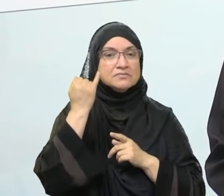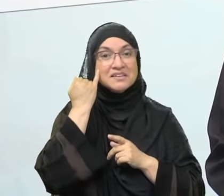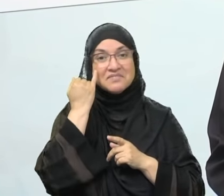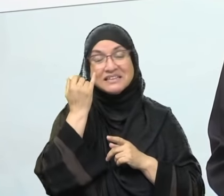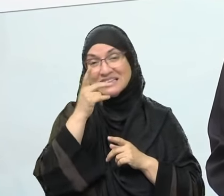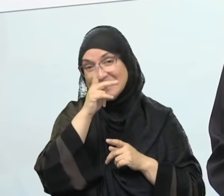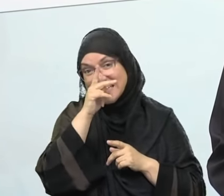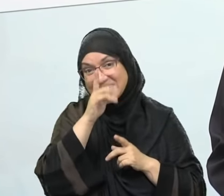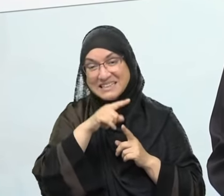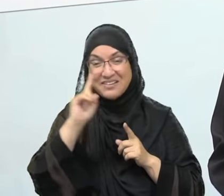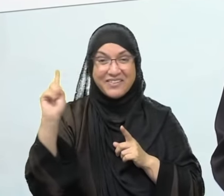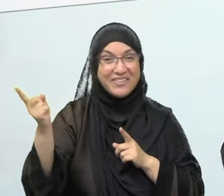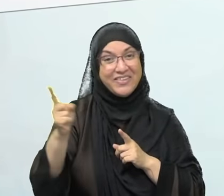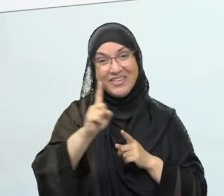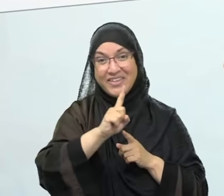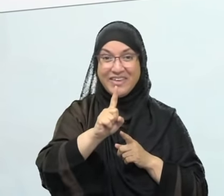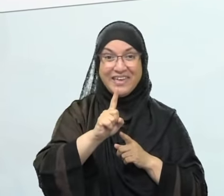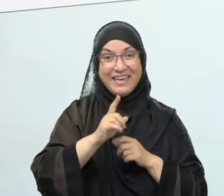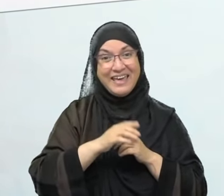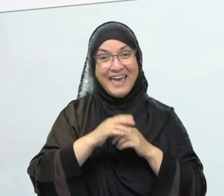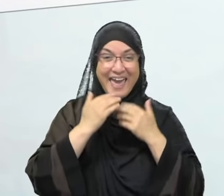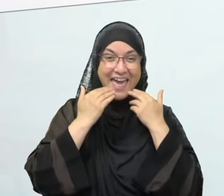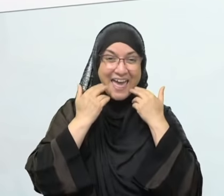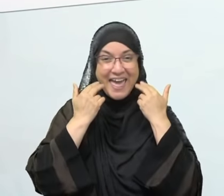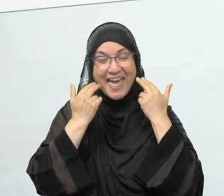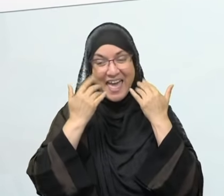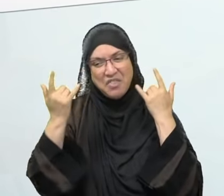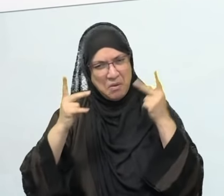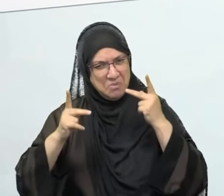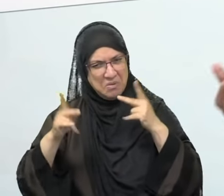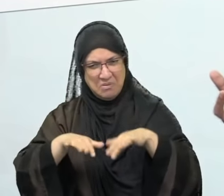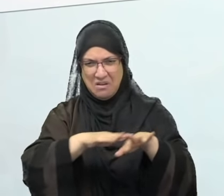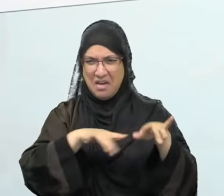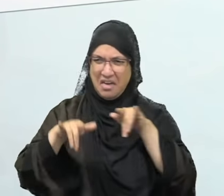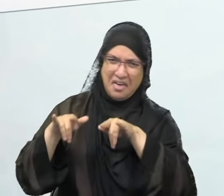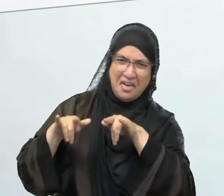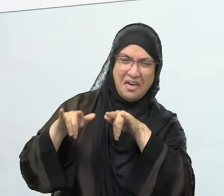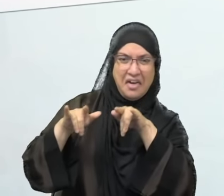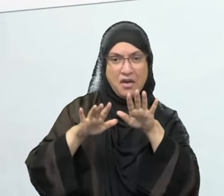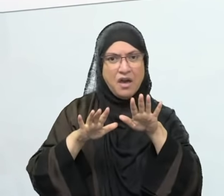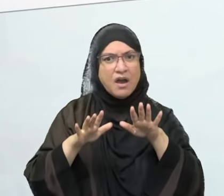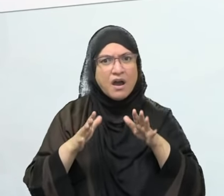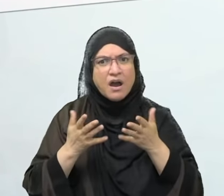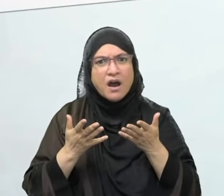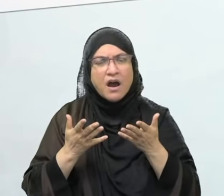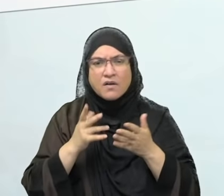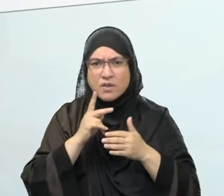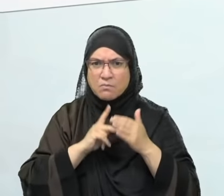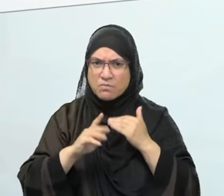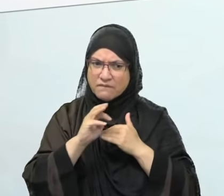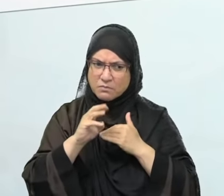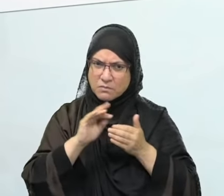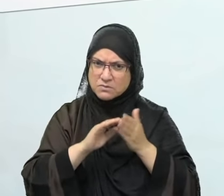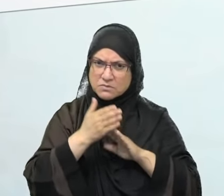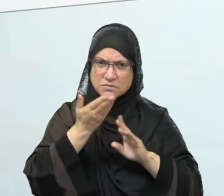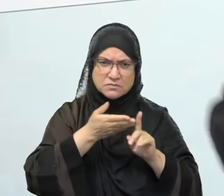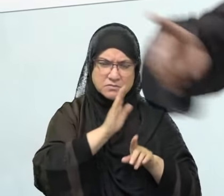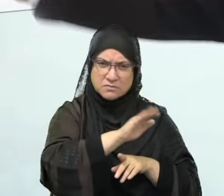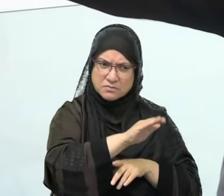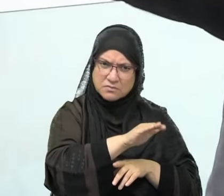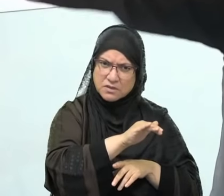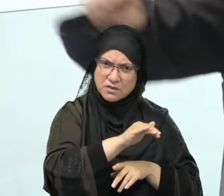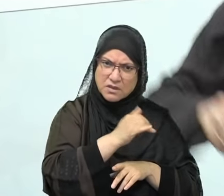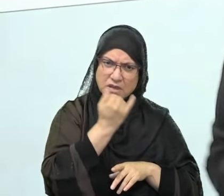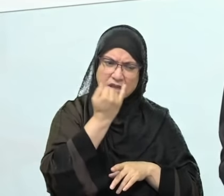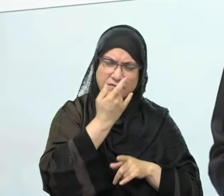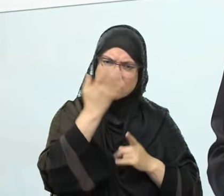that person. It's not okay. What would that apply to us now? Someone that is looking for help. Someone that's in trouble. And